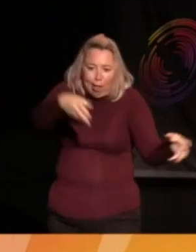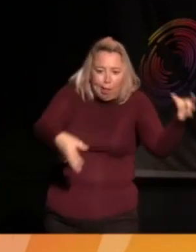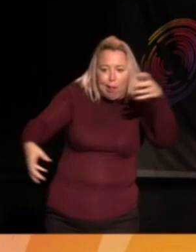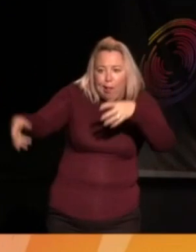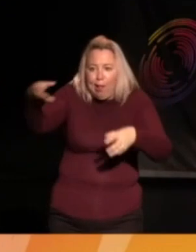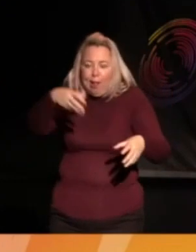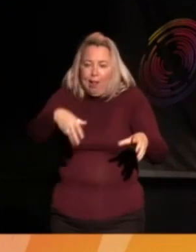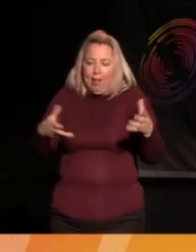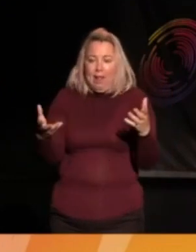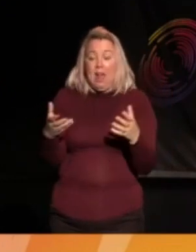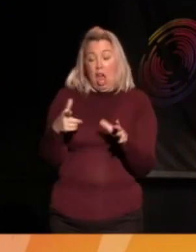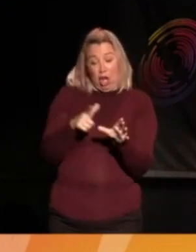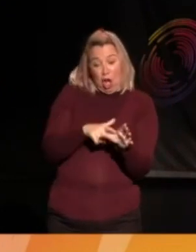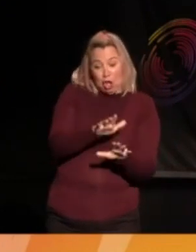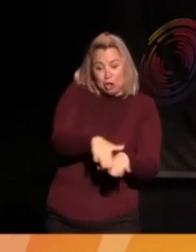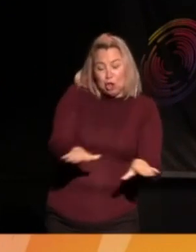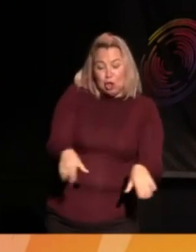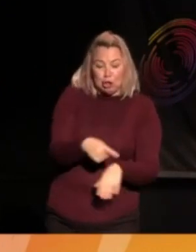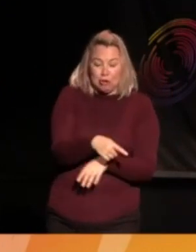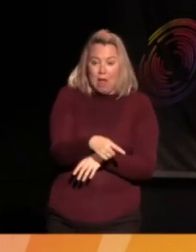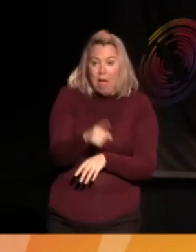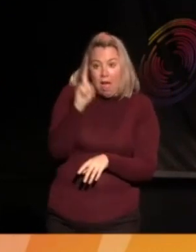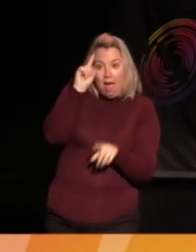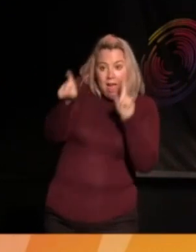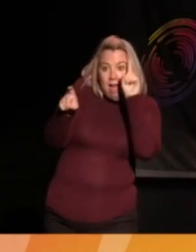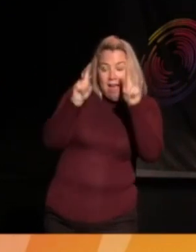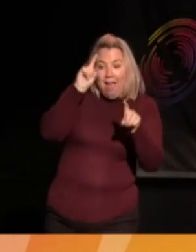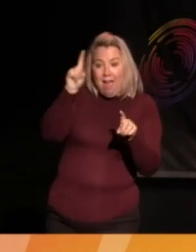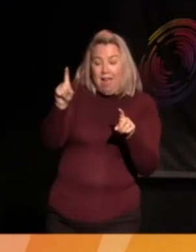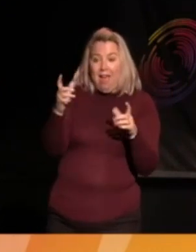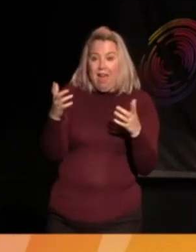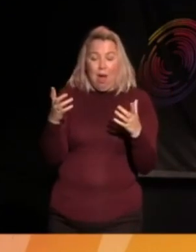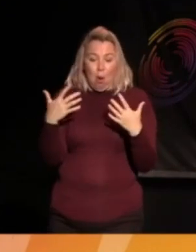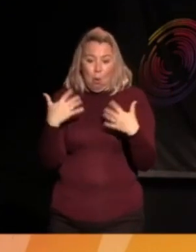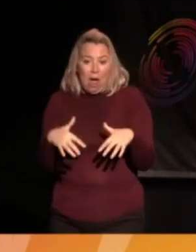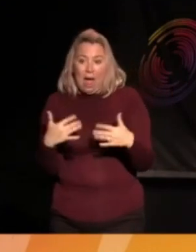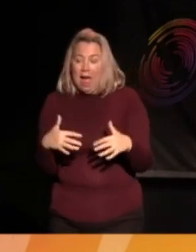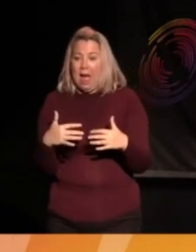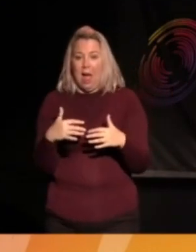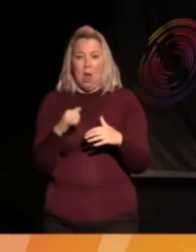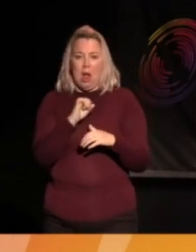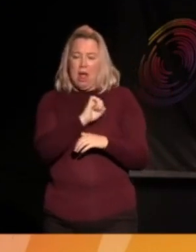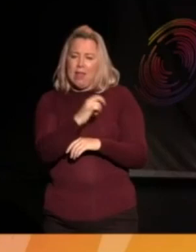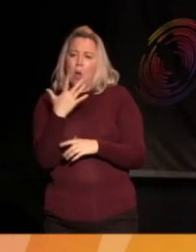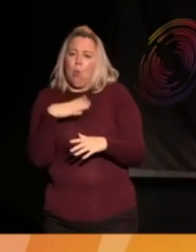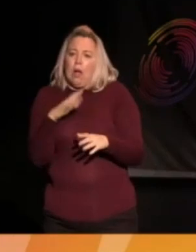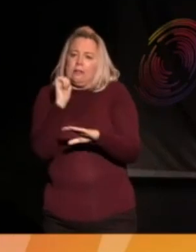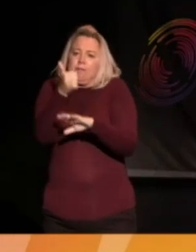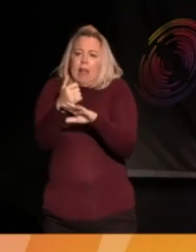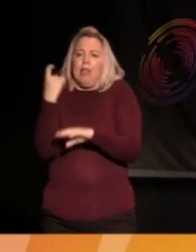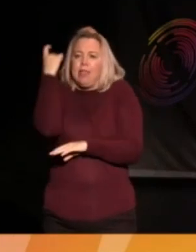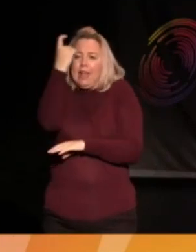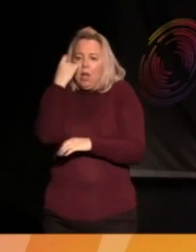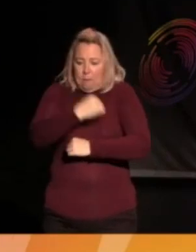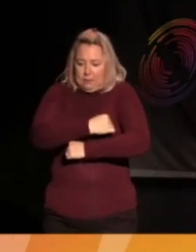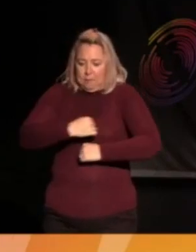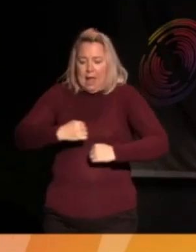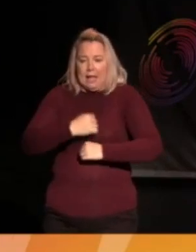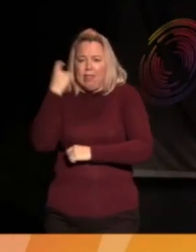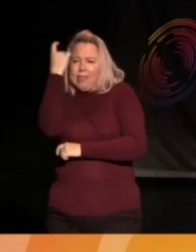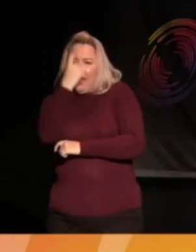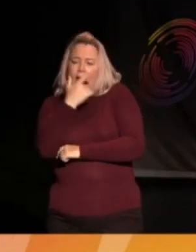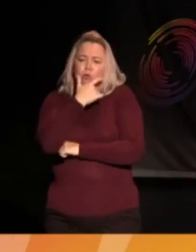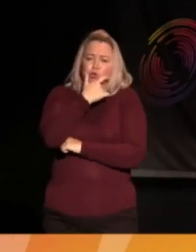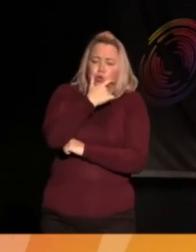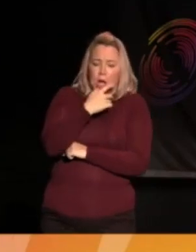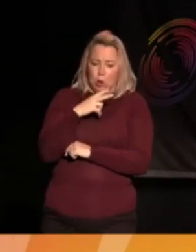the young children had actually come up with spaces where they were having thinking spaces. So, you can see that there's an